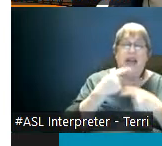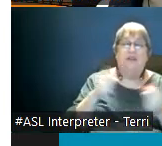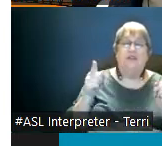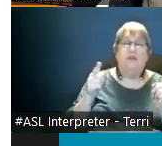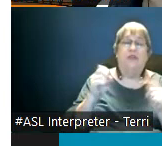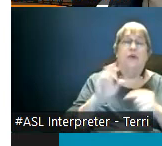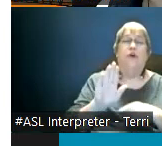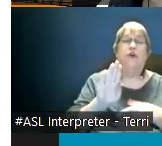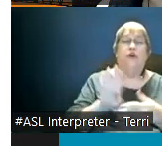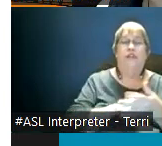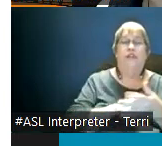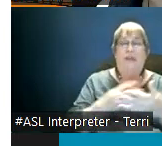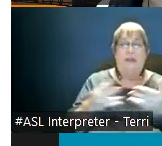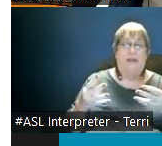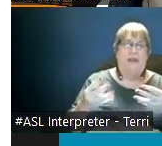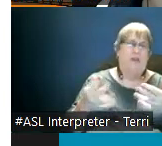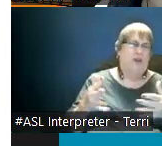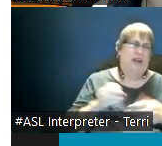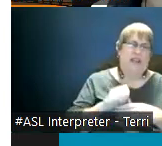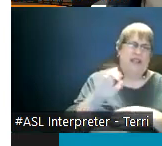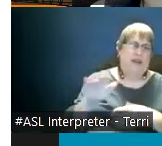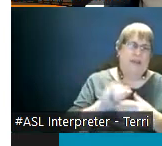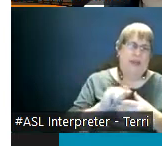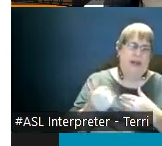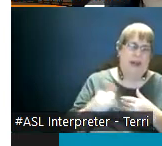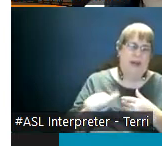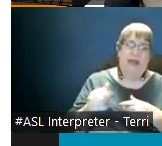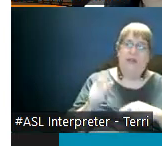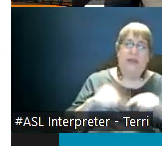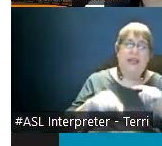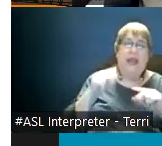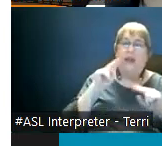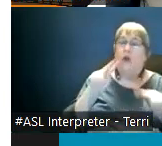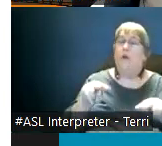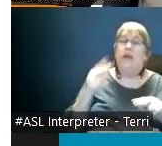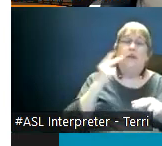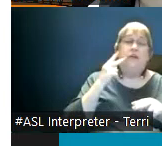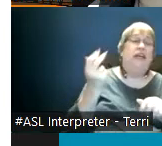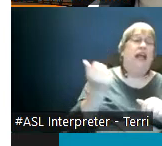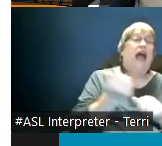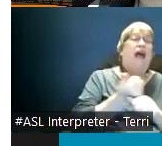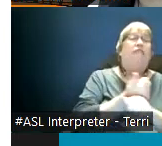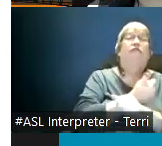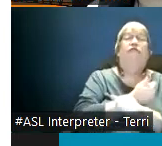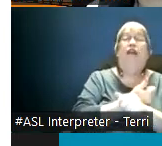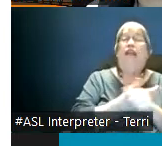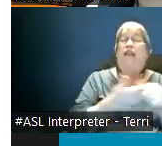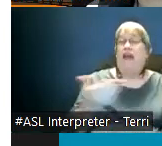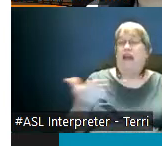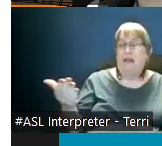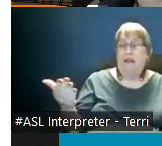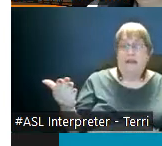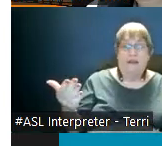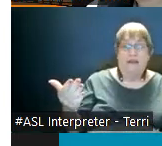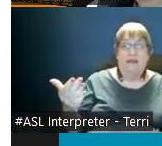have already sent them your syllabus anyways so they cannot go see everything in the kitchen sink as my predecessor kaylee uh casey boylan used to